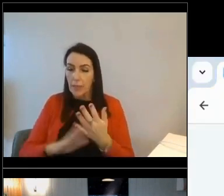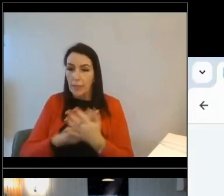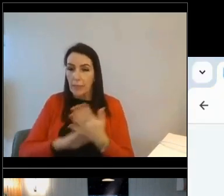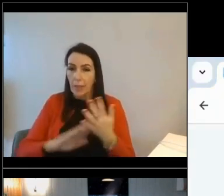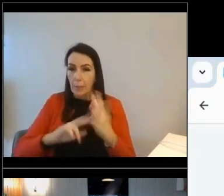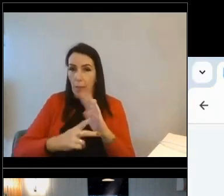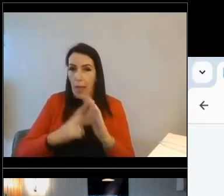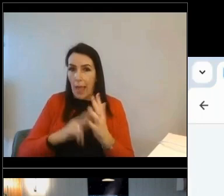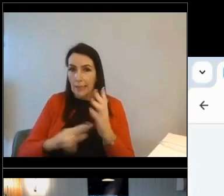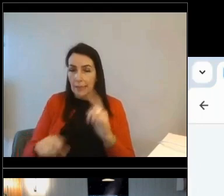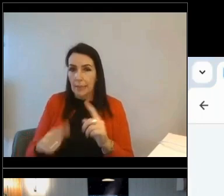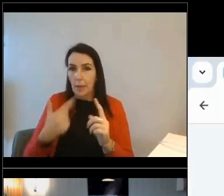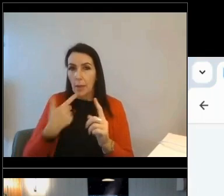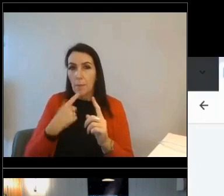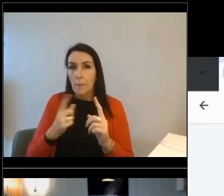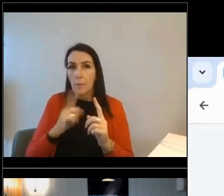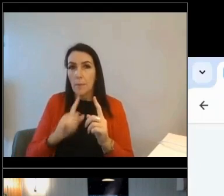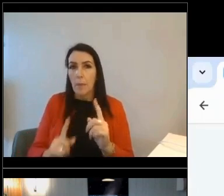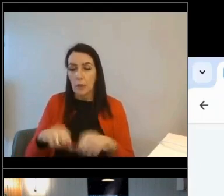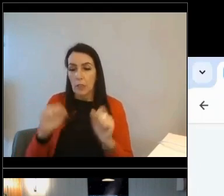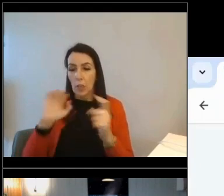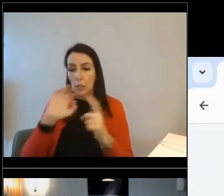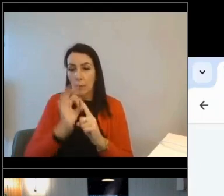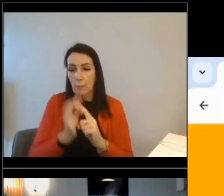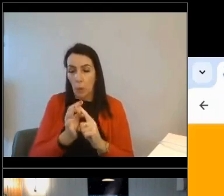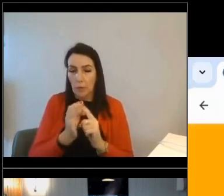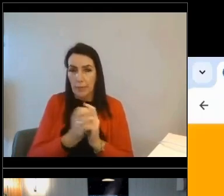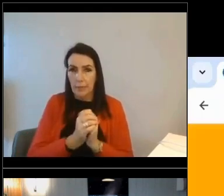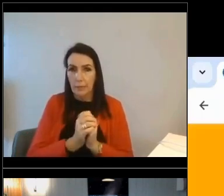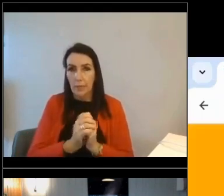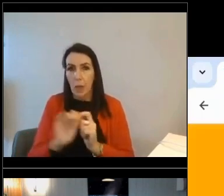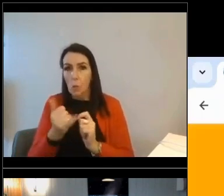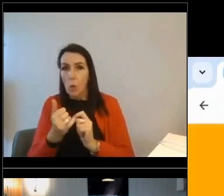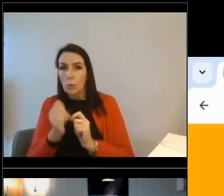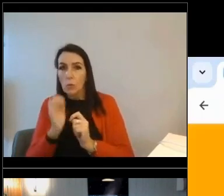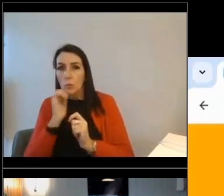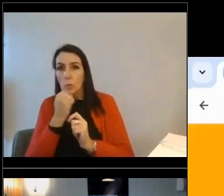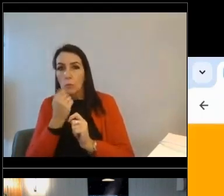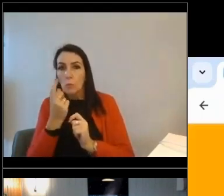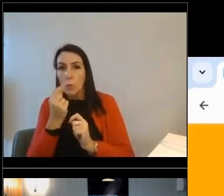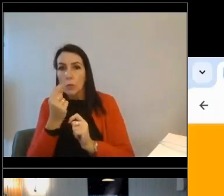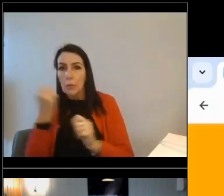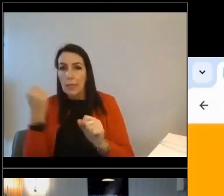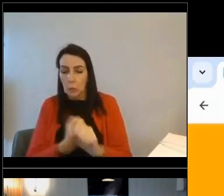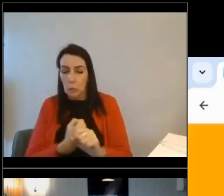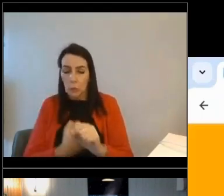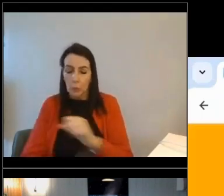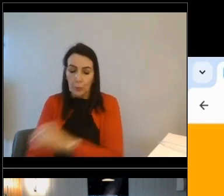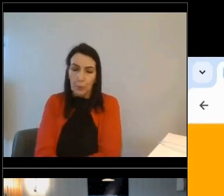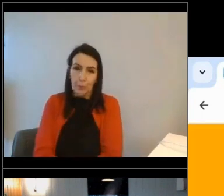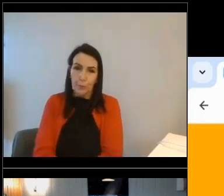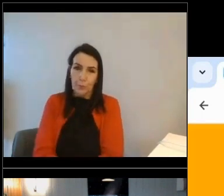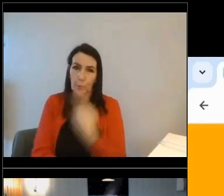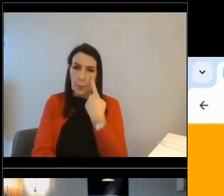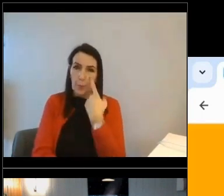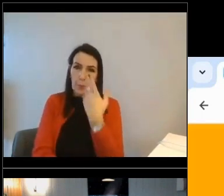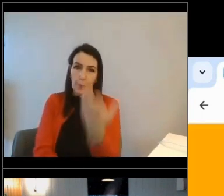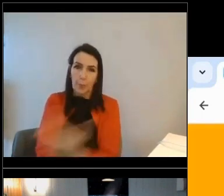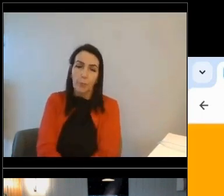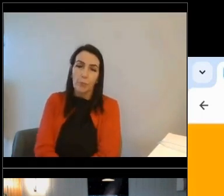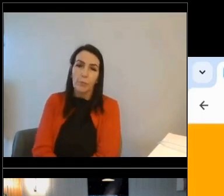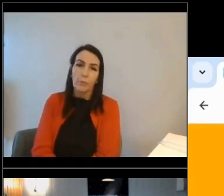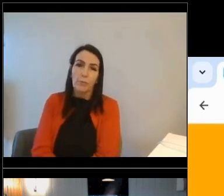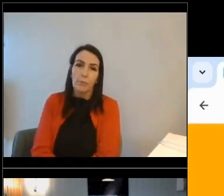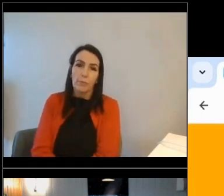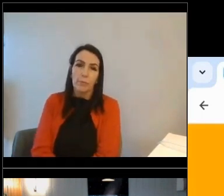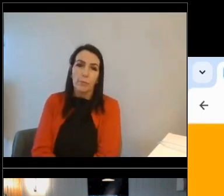plans give people a bit of starting point as to what they might consider doing to look at home. So I'll just show you what these look like. Now